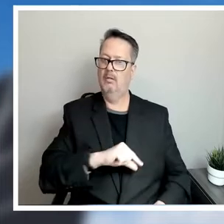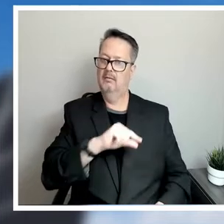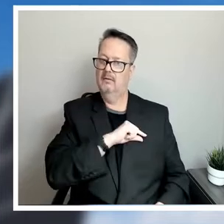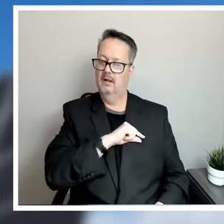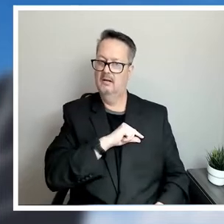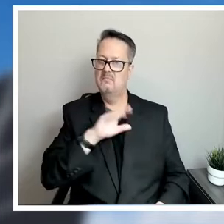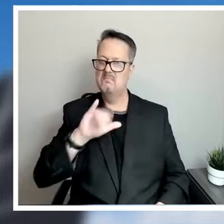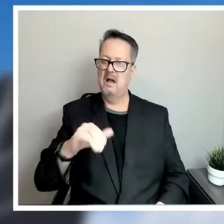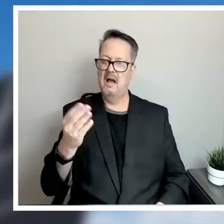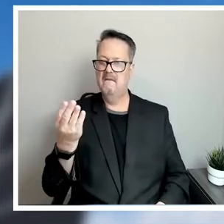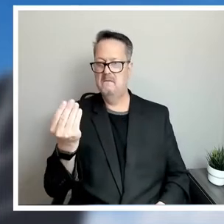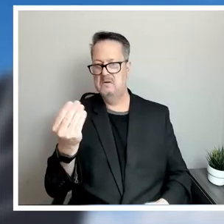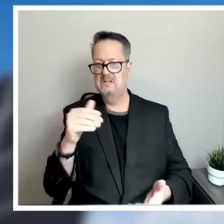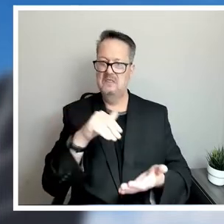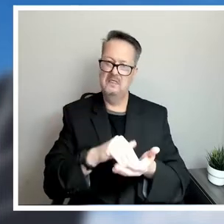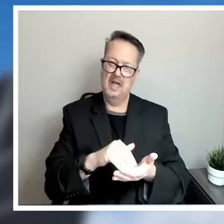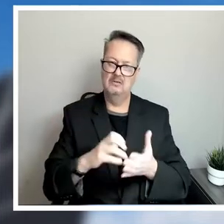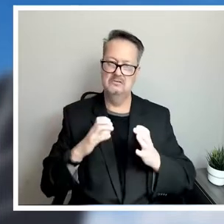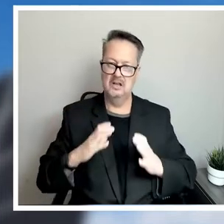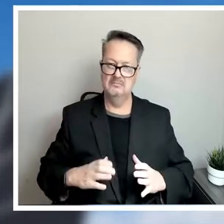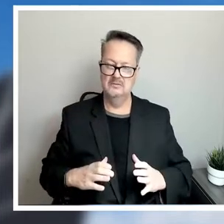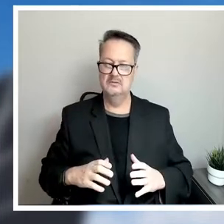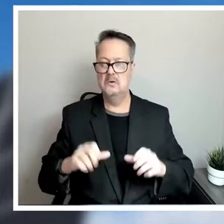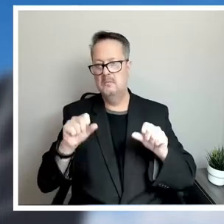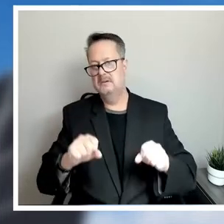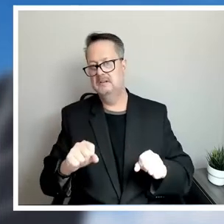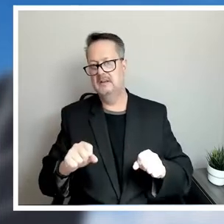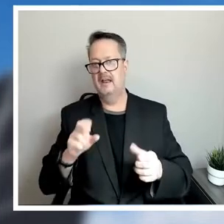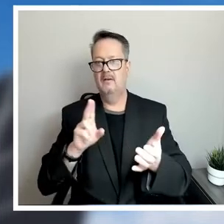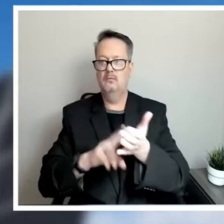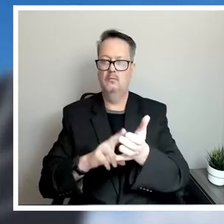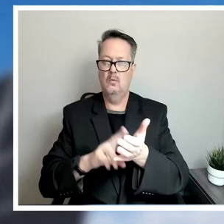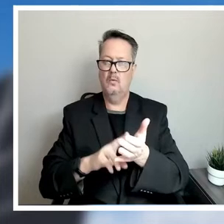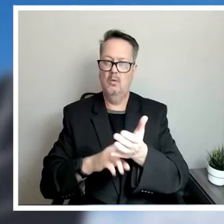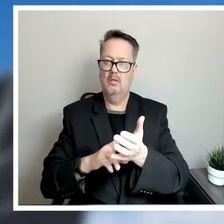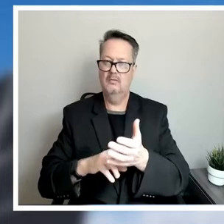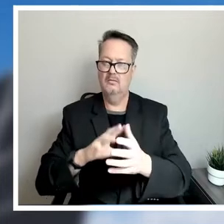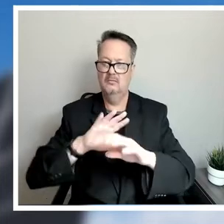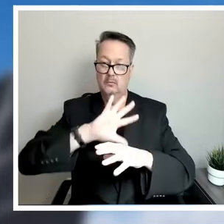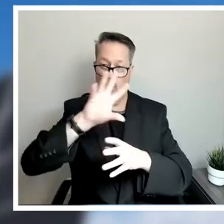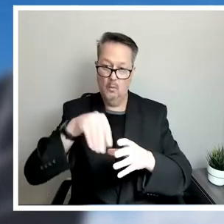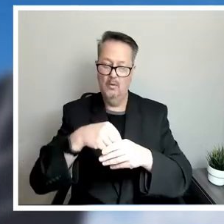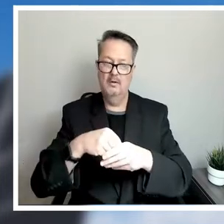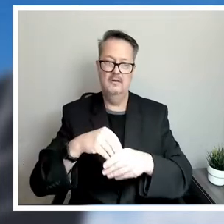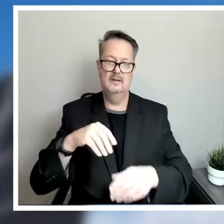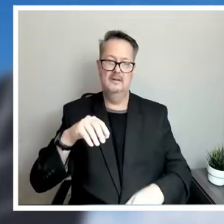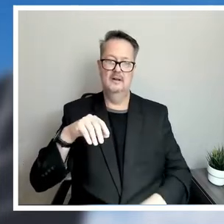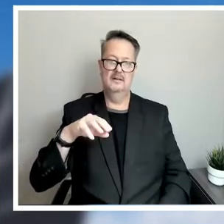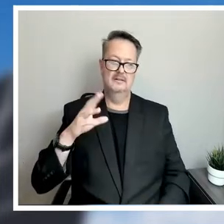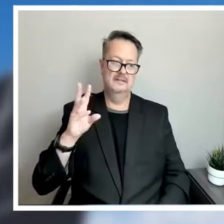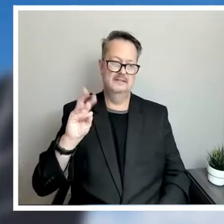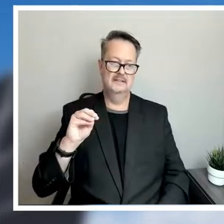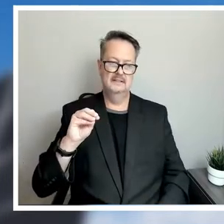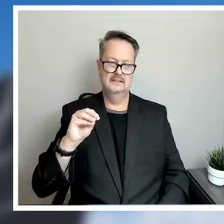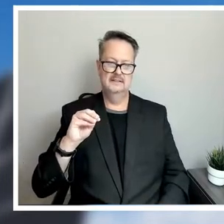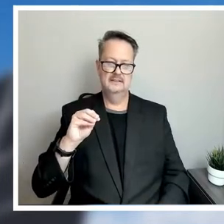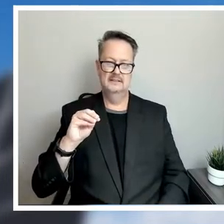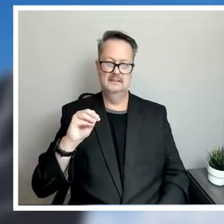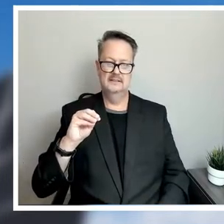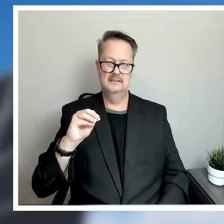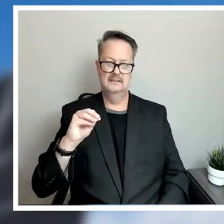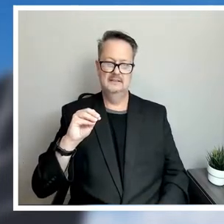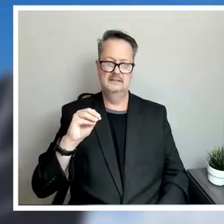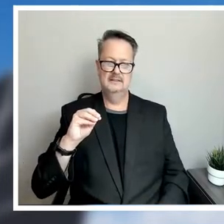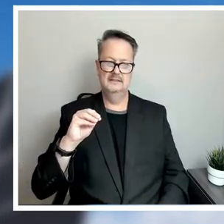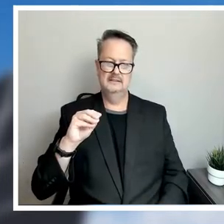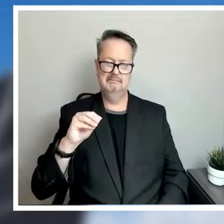customers. So potentially having enrollment of up to 65,000 customers. And so we think that's, you know, important. We've every, or